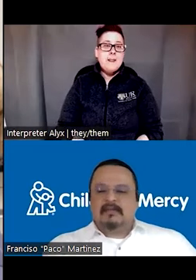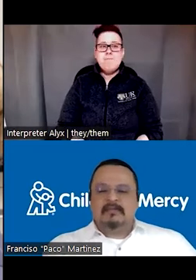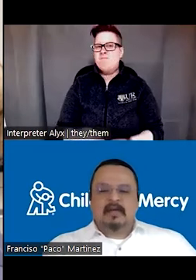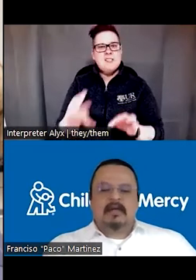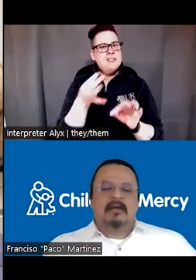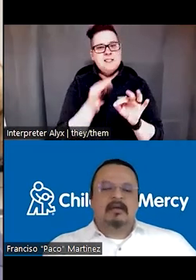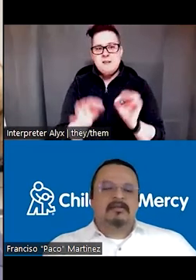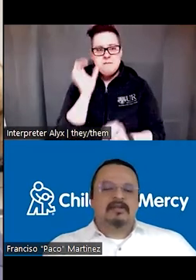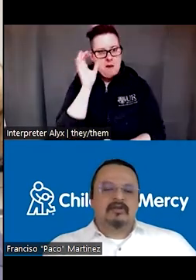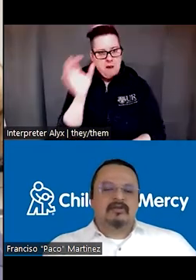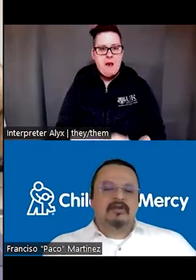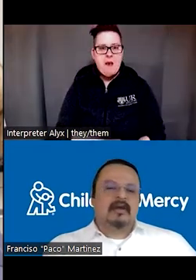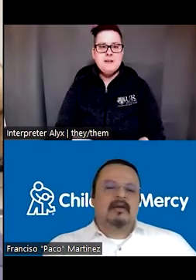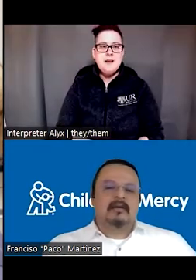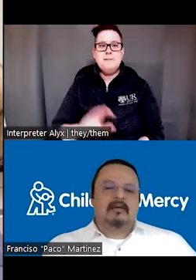idea.